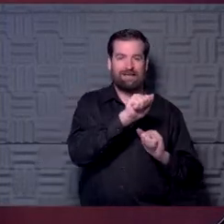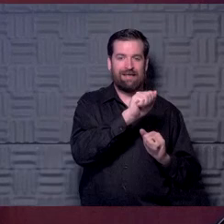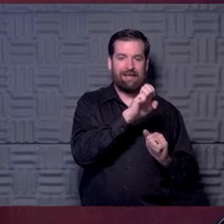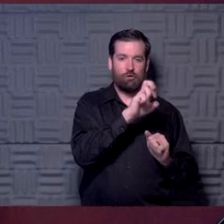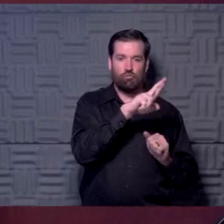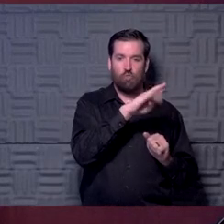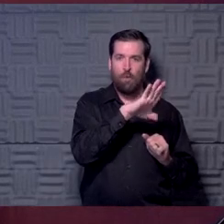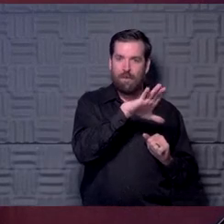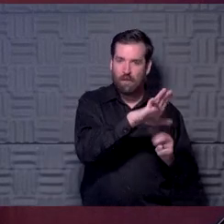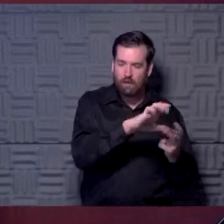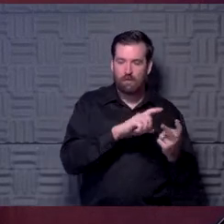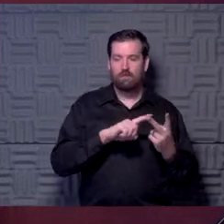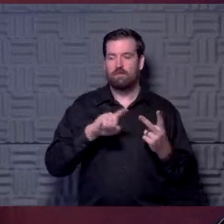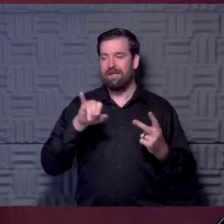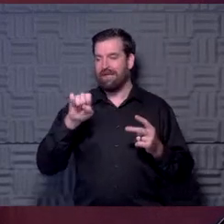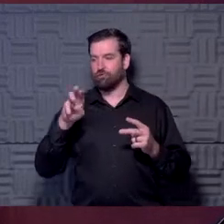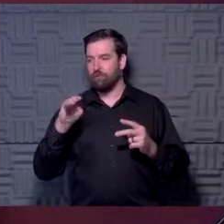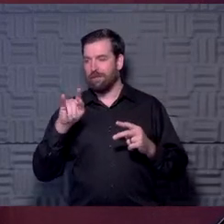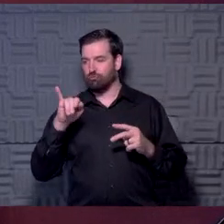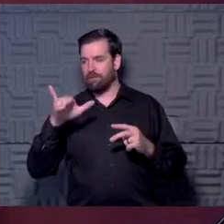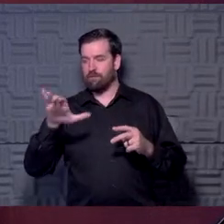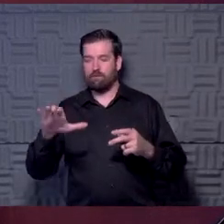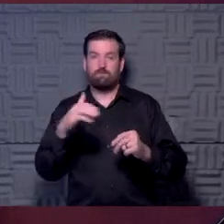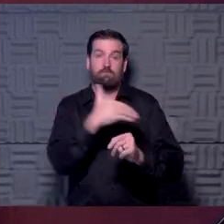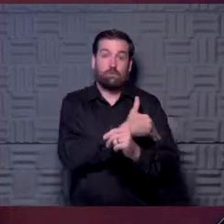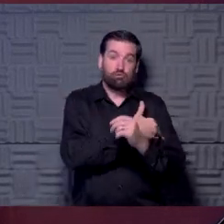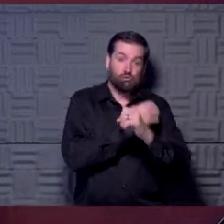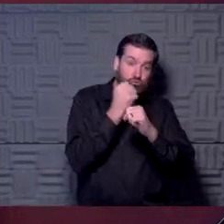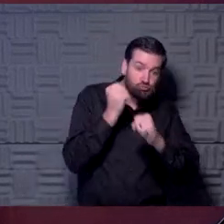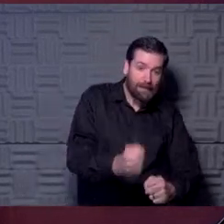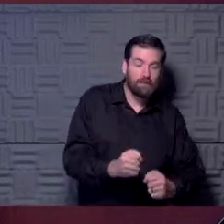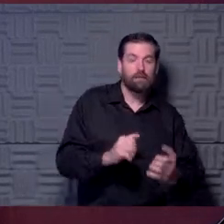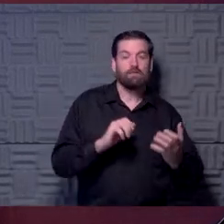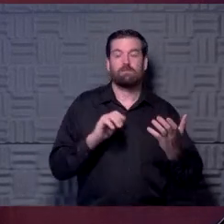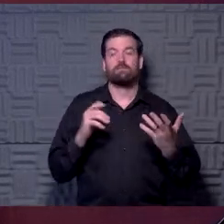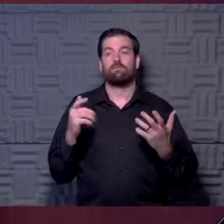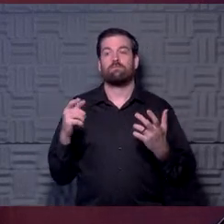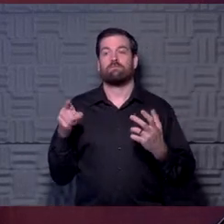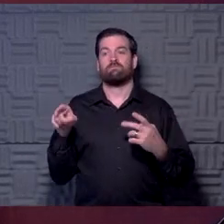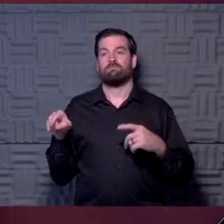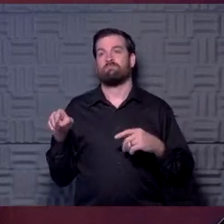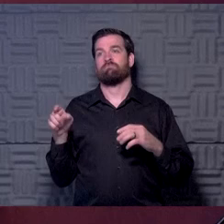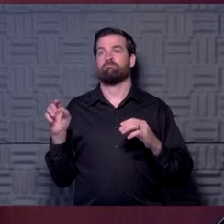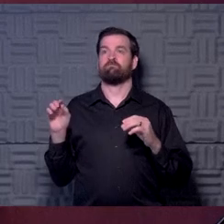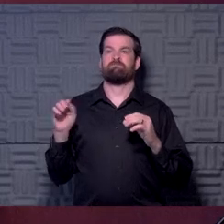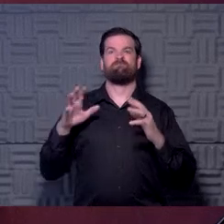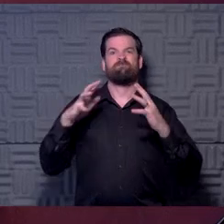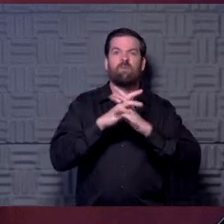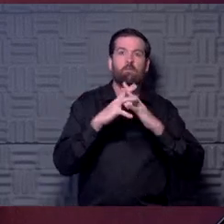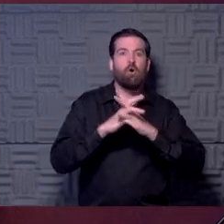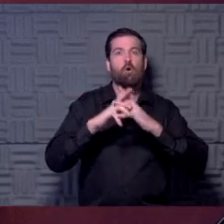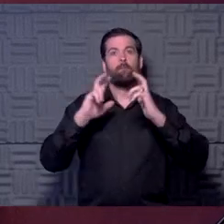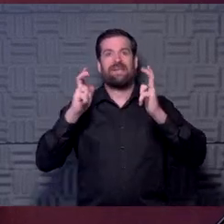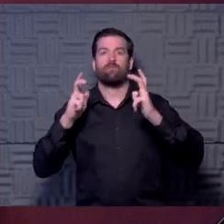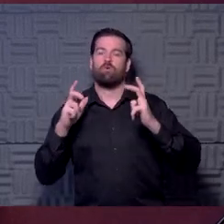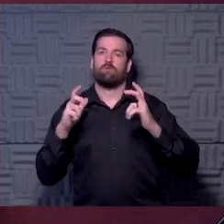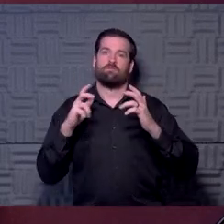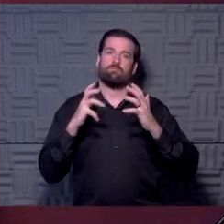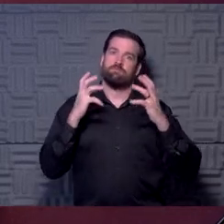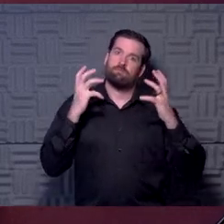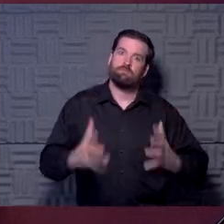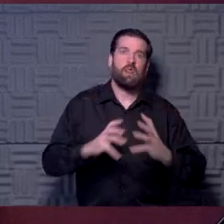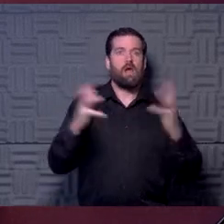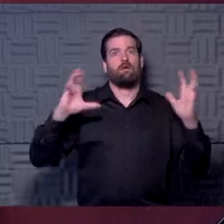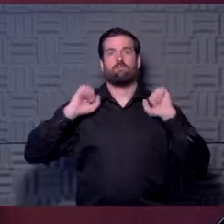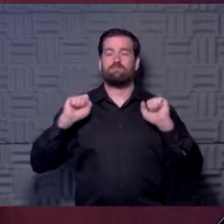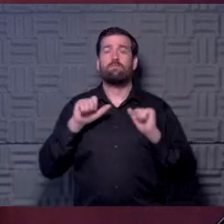isometric activity, which is, you know, muscle strength and, and ones that fall on that football and basketball tend to be sort of very heavy. And then